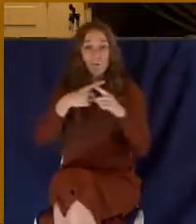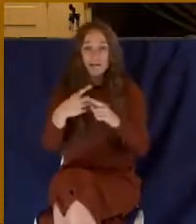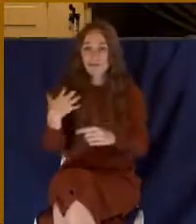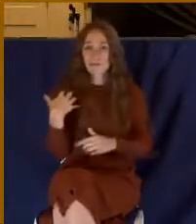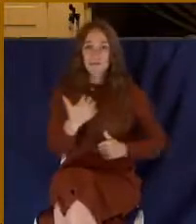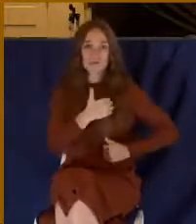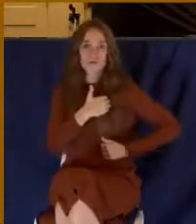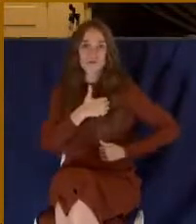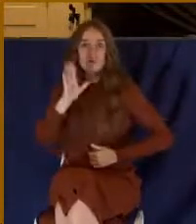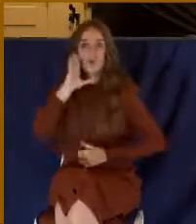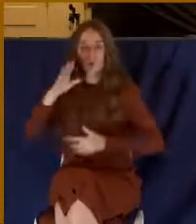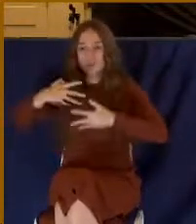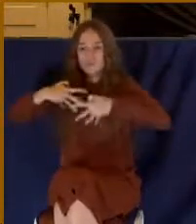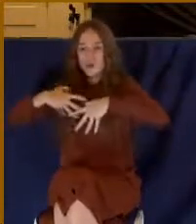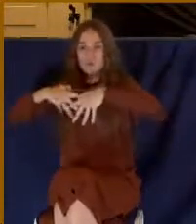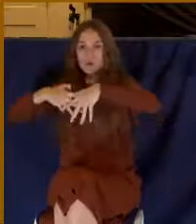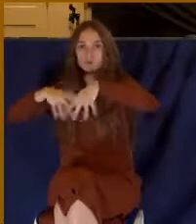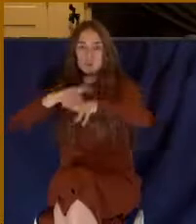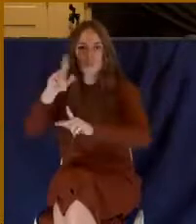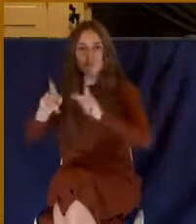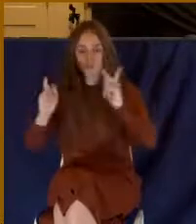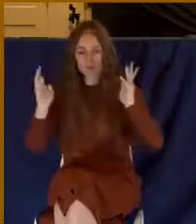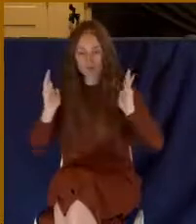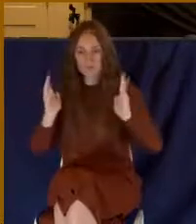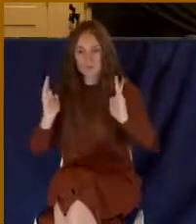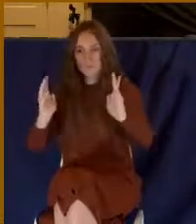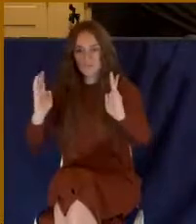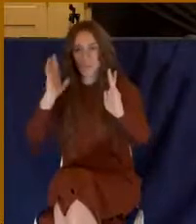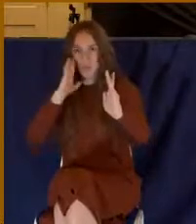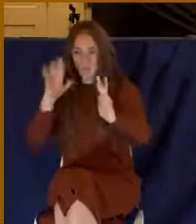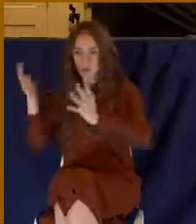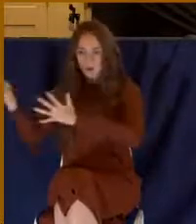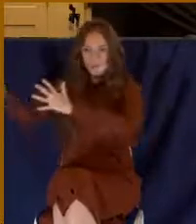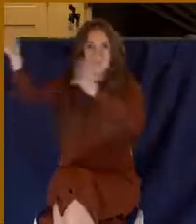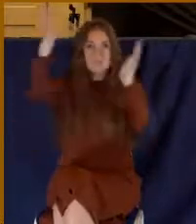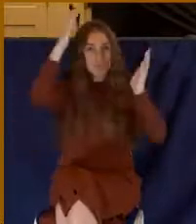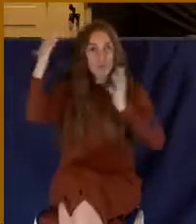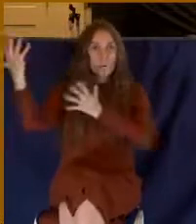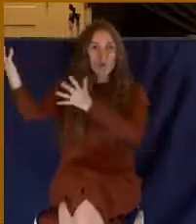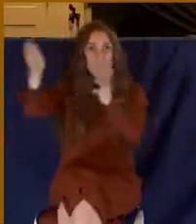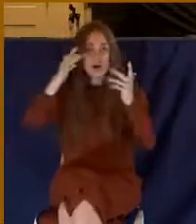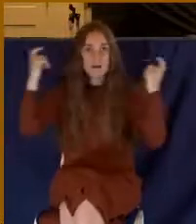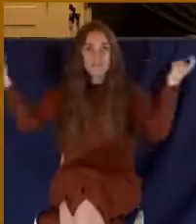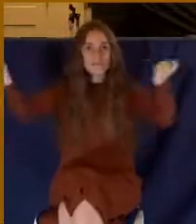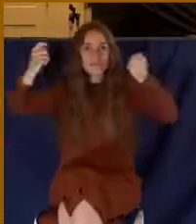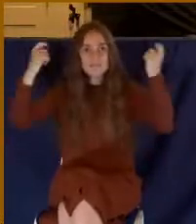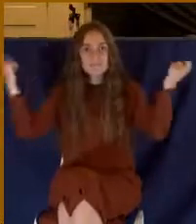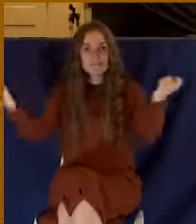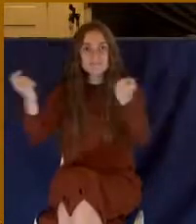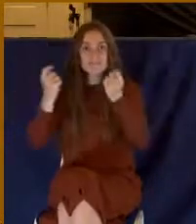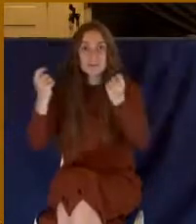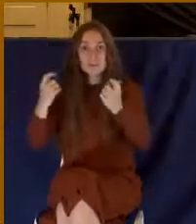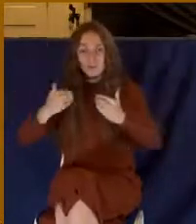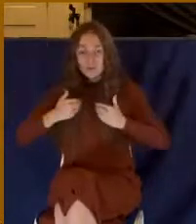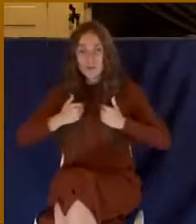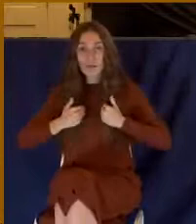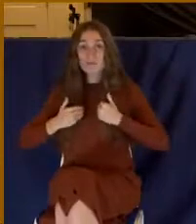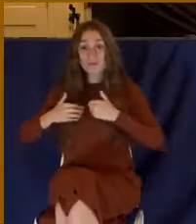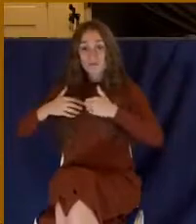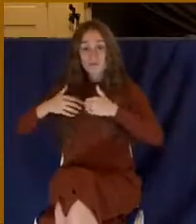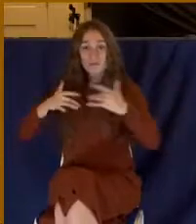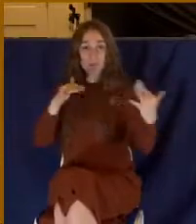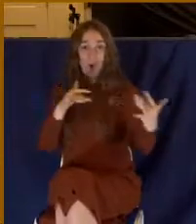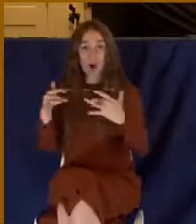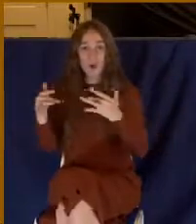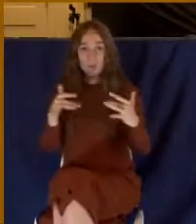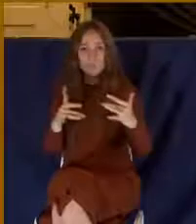army and they would be holding up the spoils of war. And then behind the victorious army would be the victorious general or